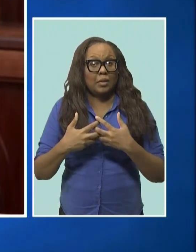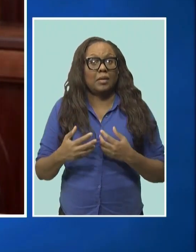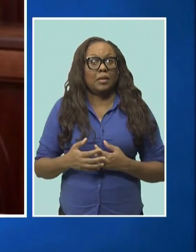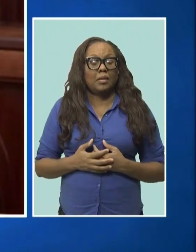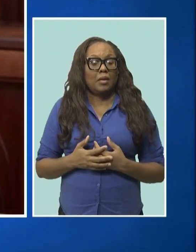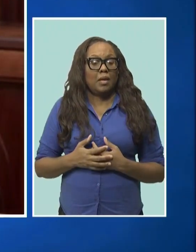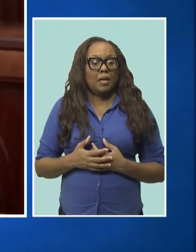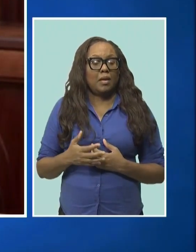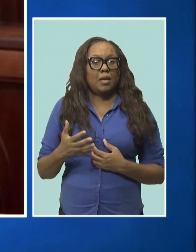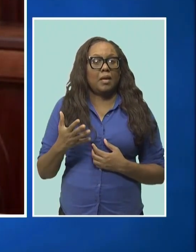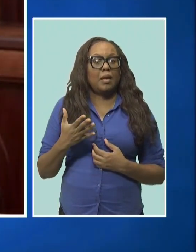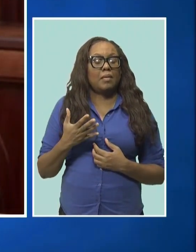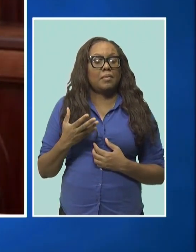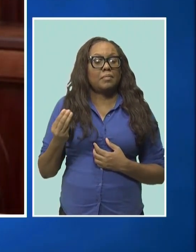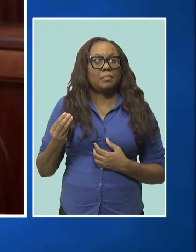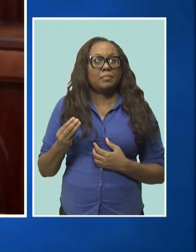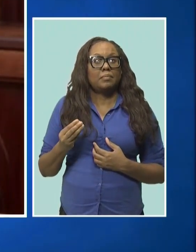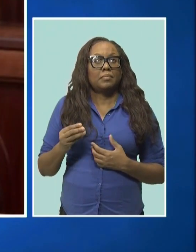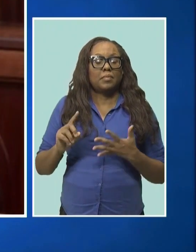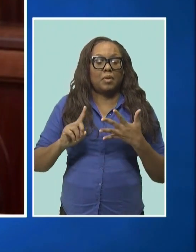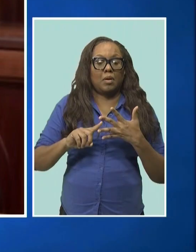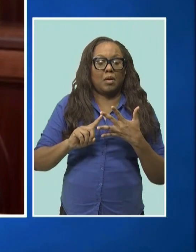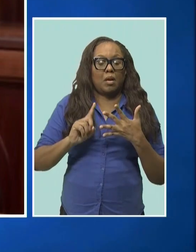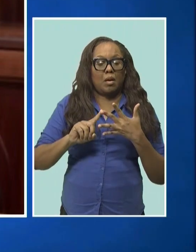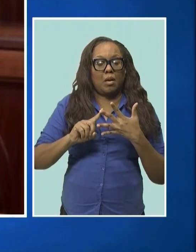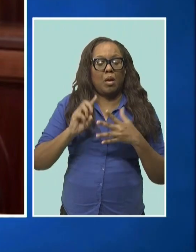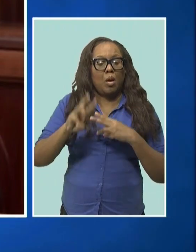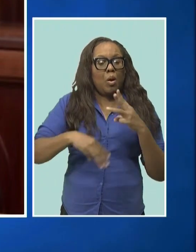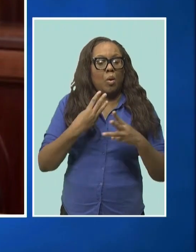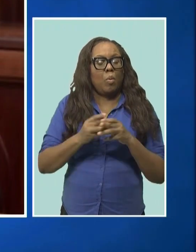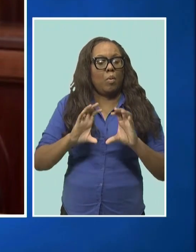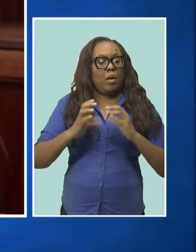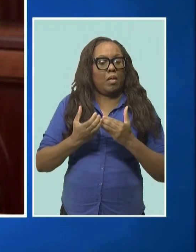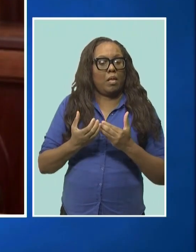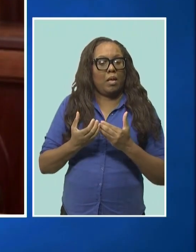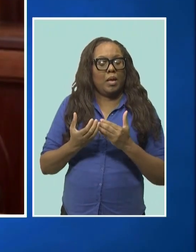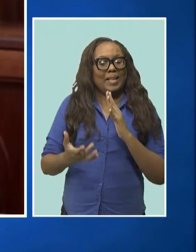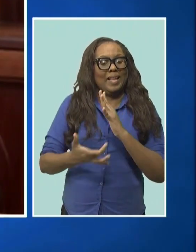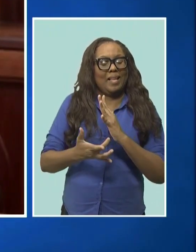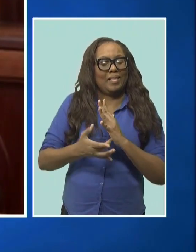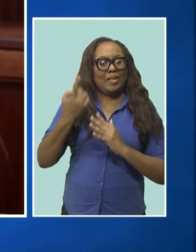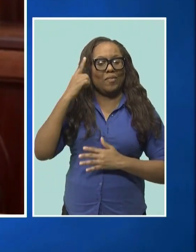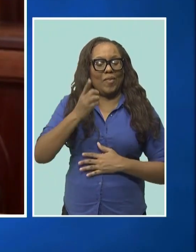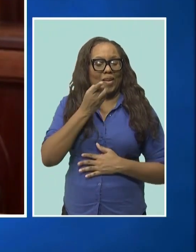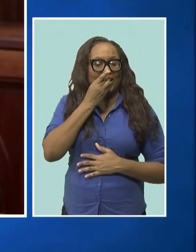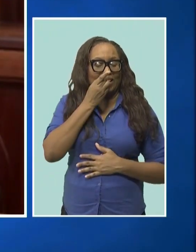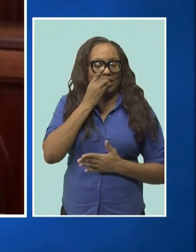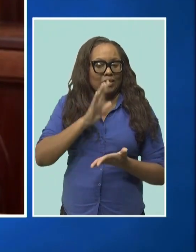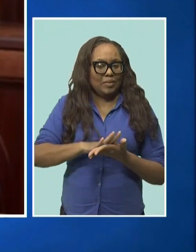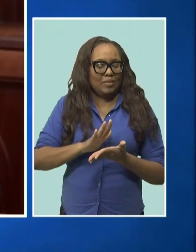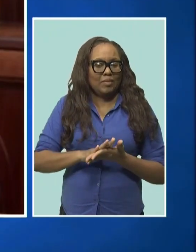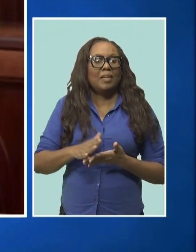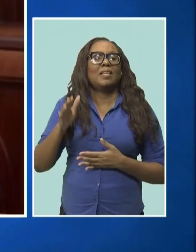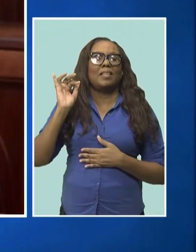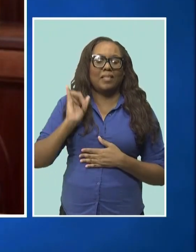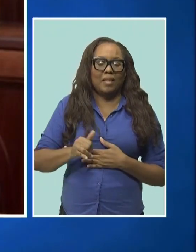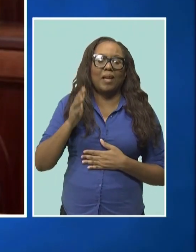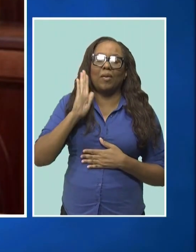-of-the-art technology in dentistry. That is what is coming to this country.